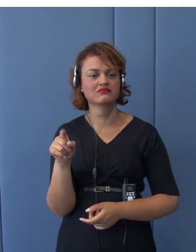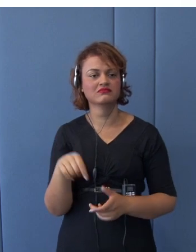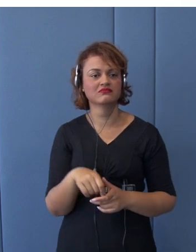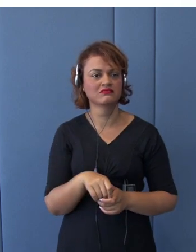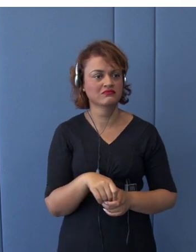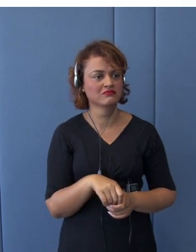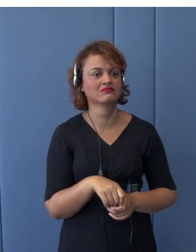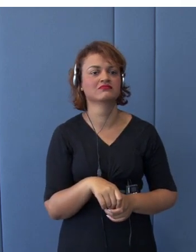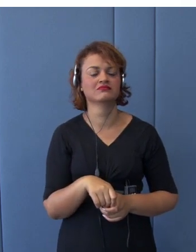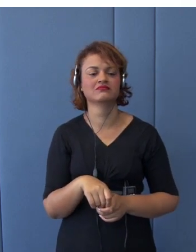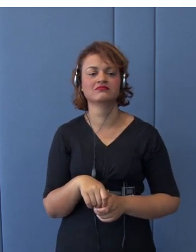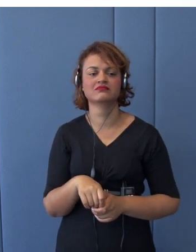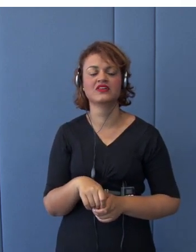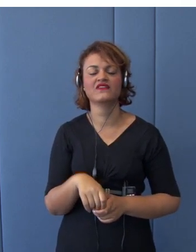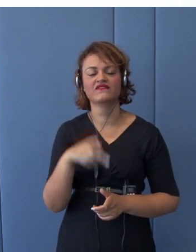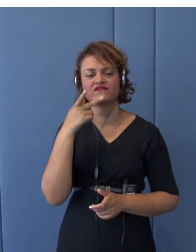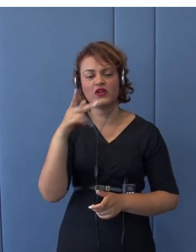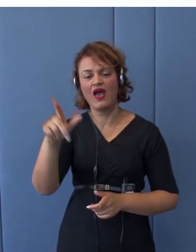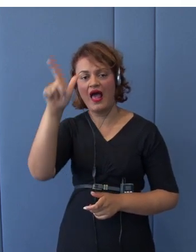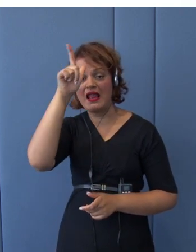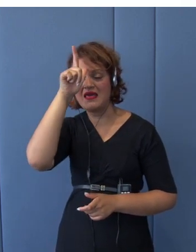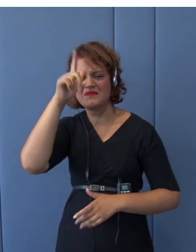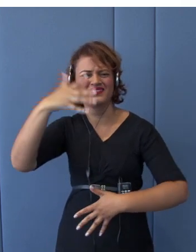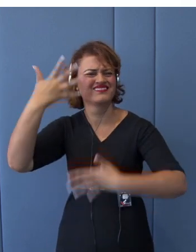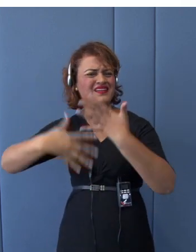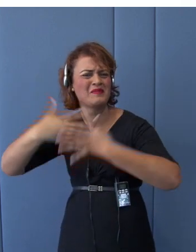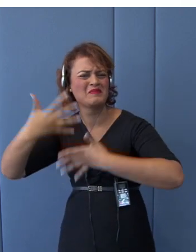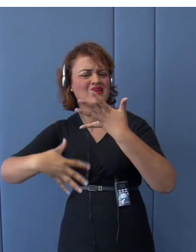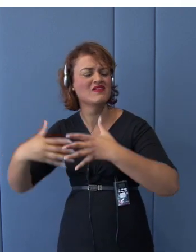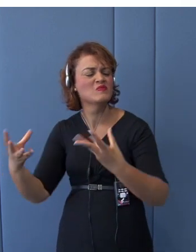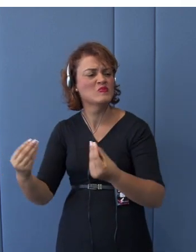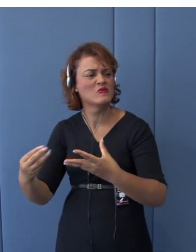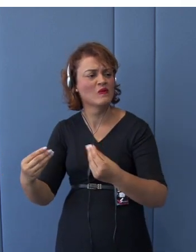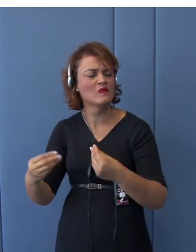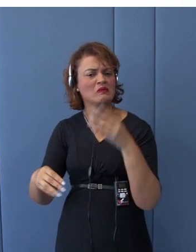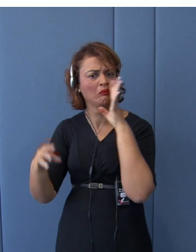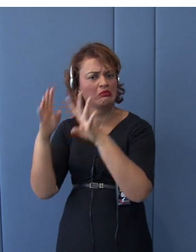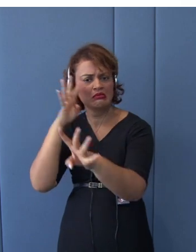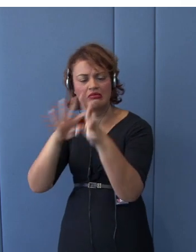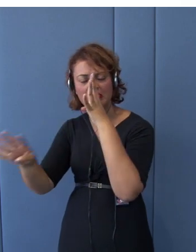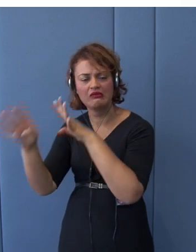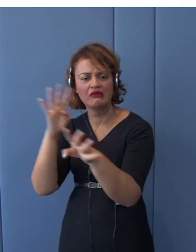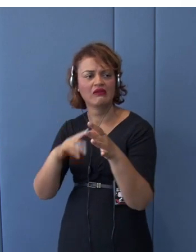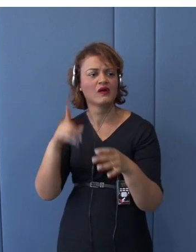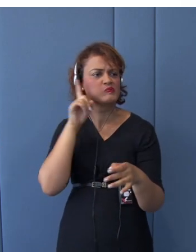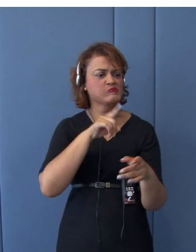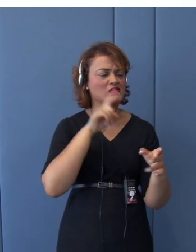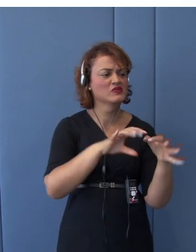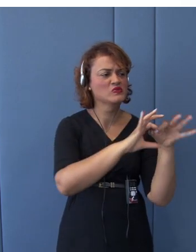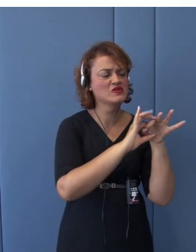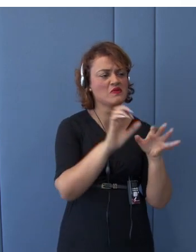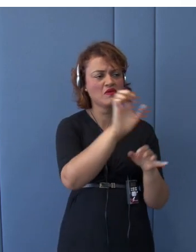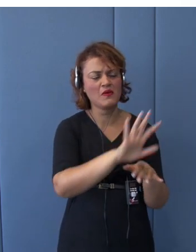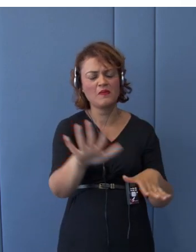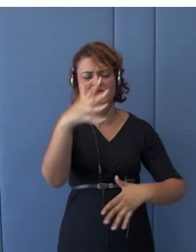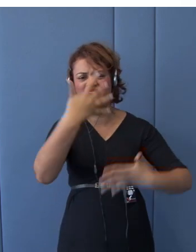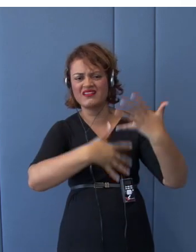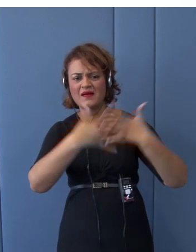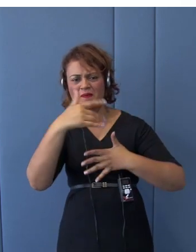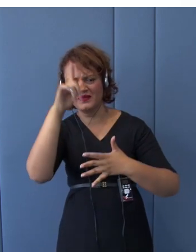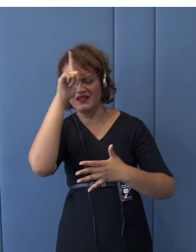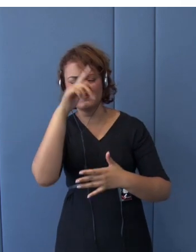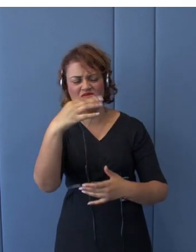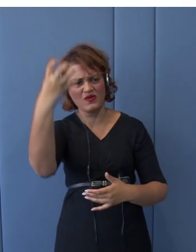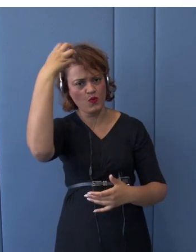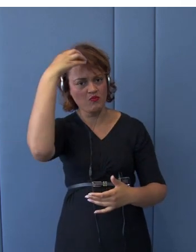geopolitising trade relations between United States and European Union. So, the things went on